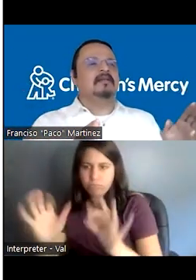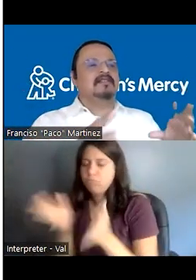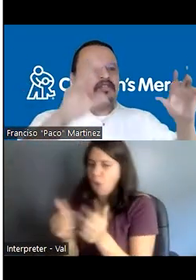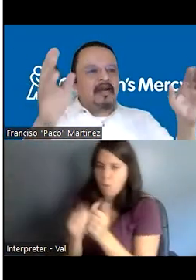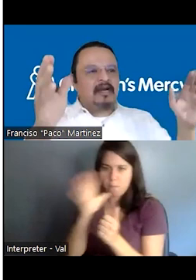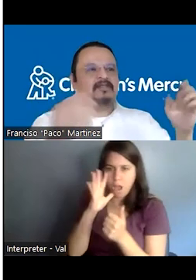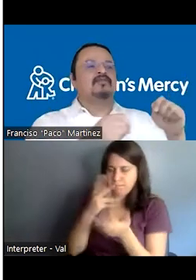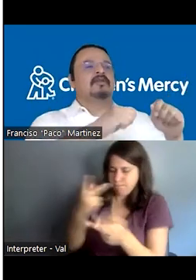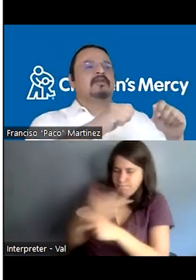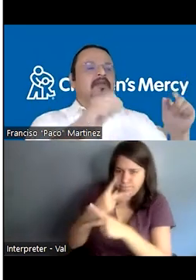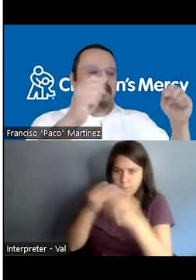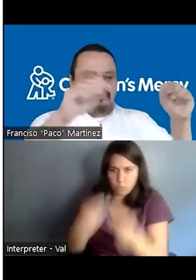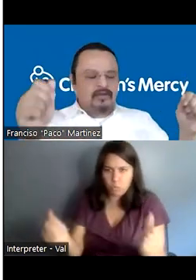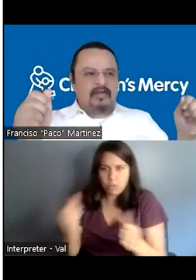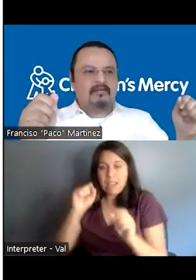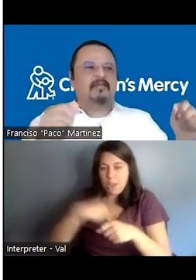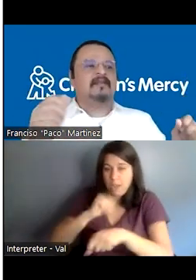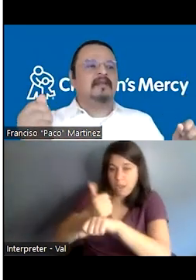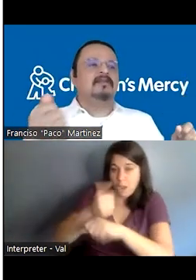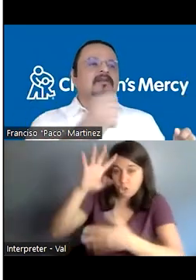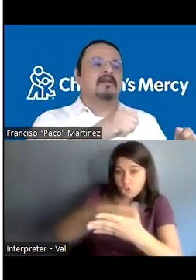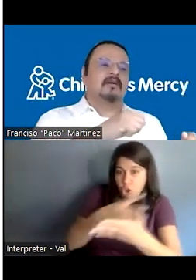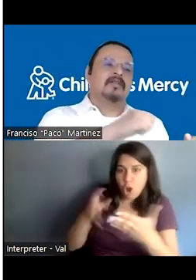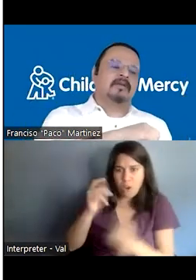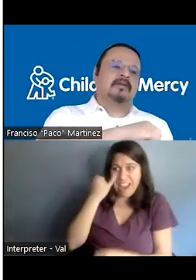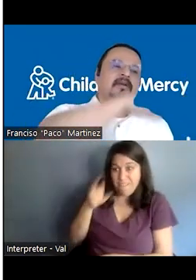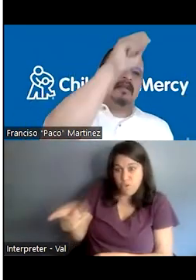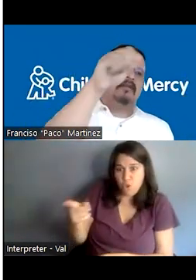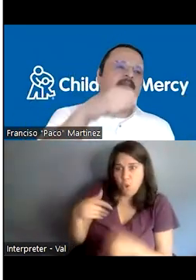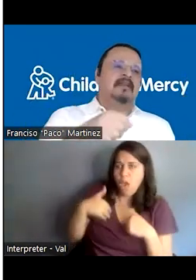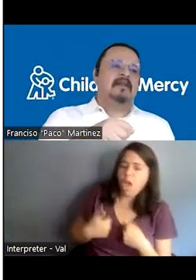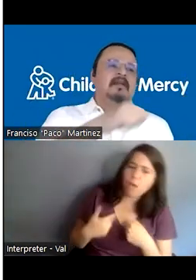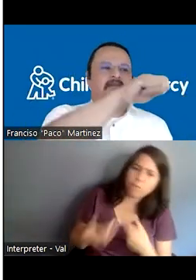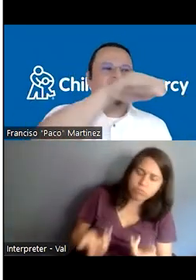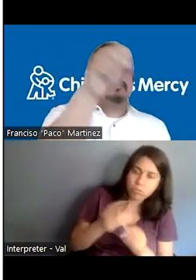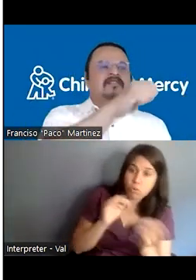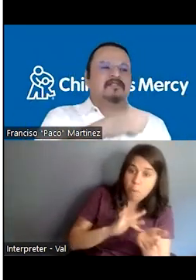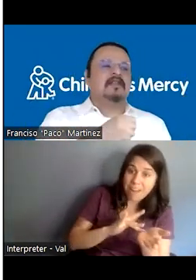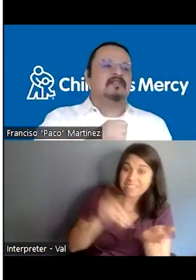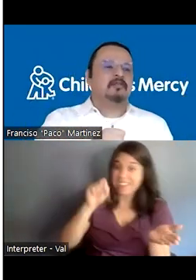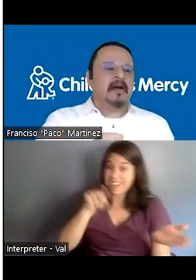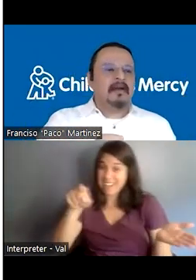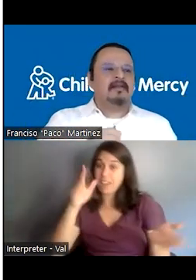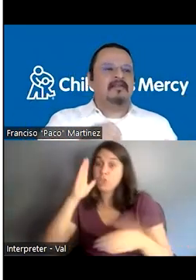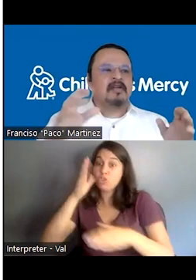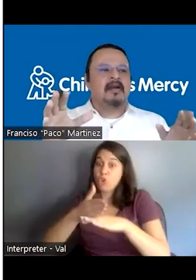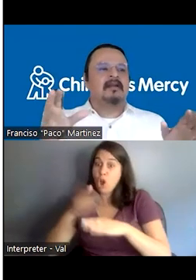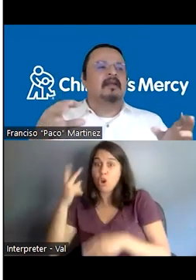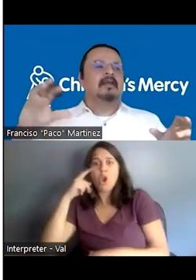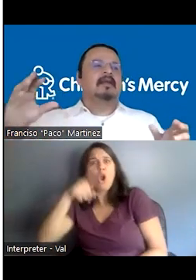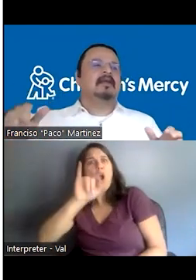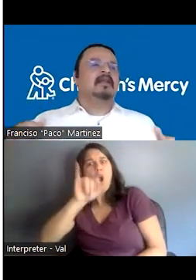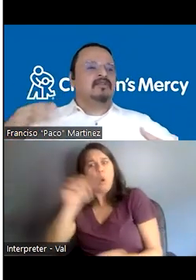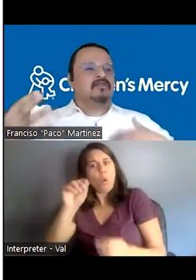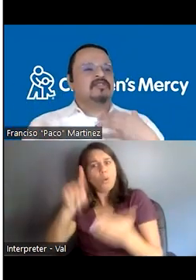we create this chart? So you like, if you don't give the medicine, your other daughter can give the medicine. If she doesn't see that you mark this chart.